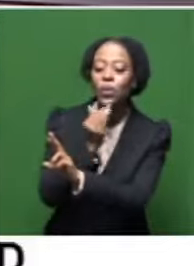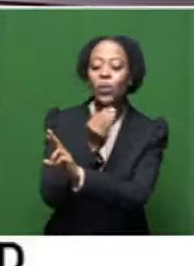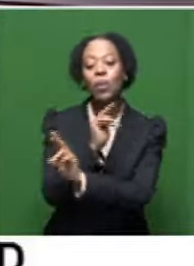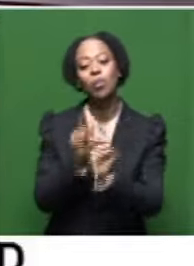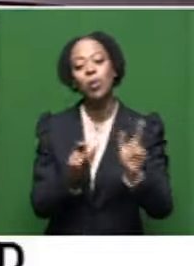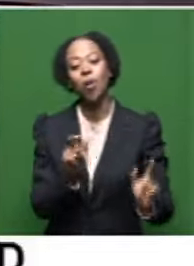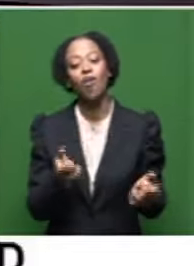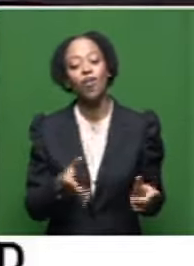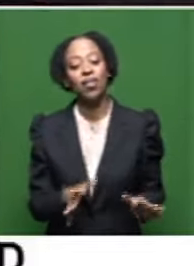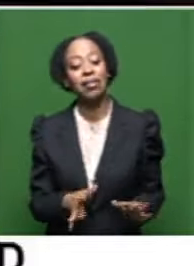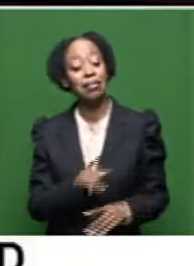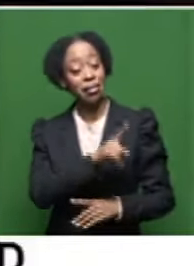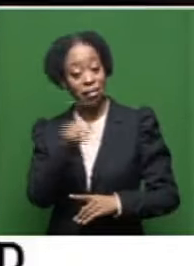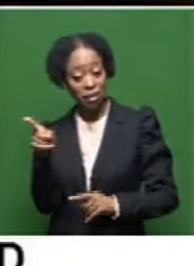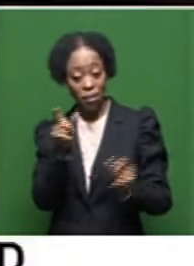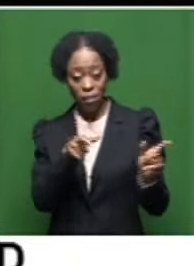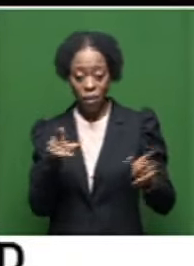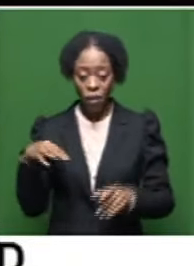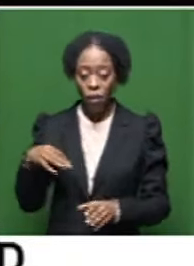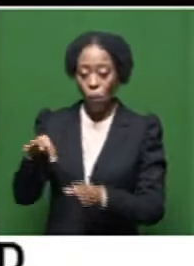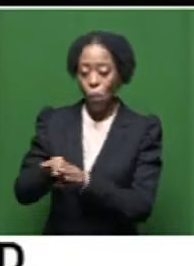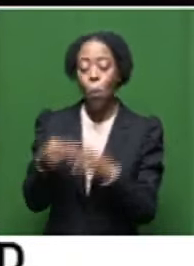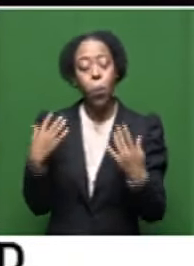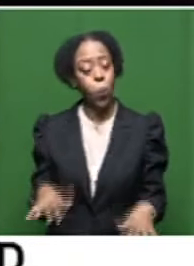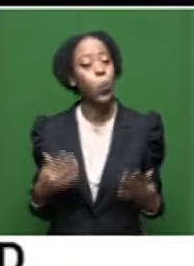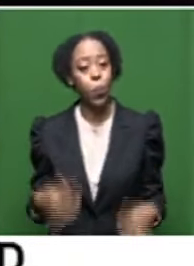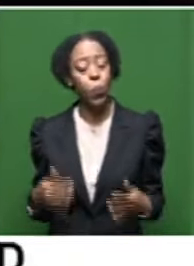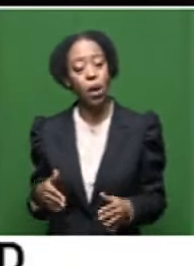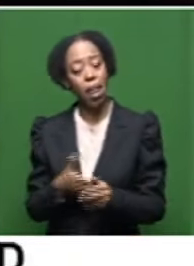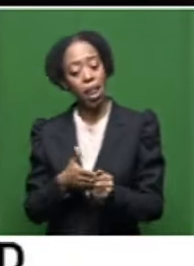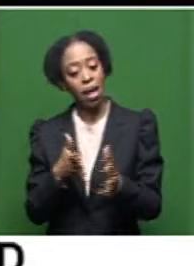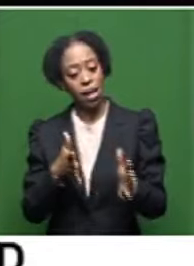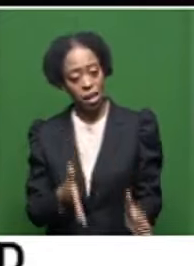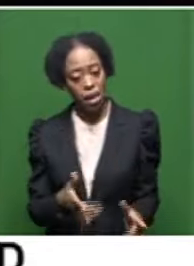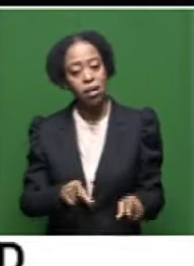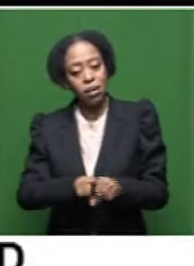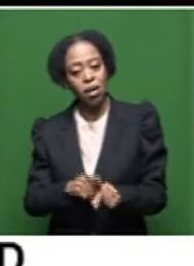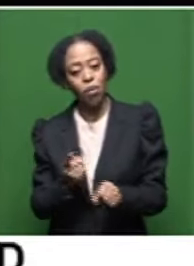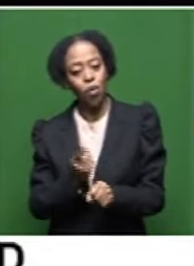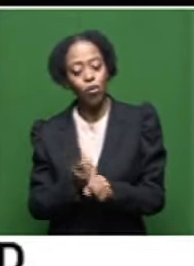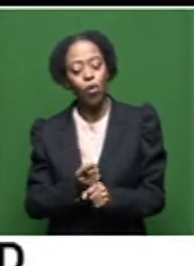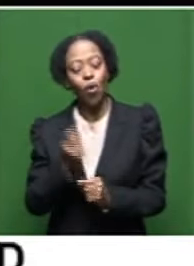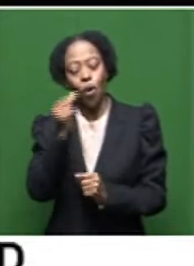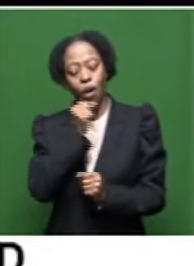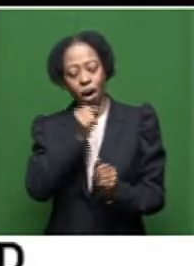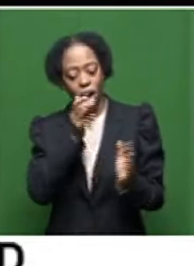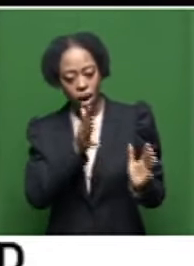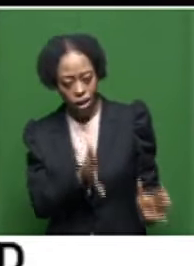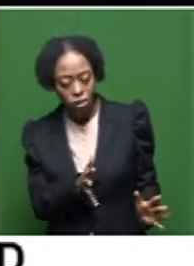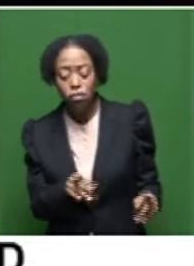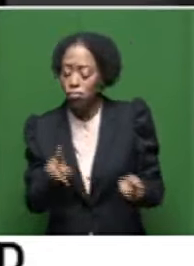the people. The people invested in Braddon as a leader and as an artist. And he